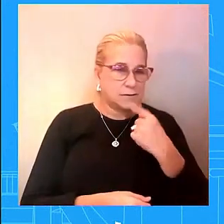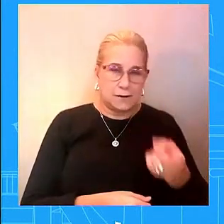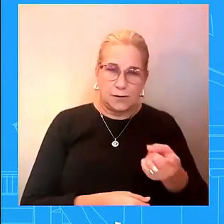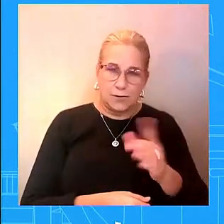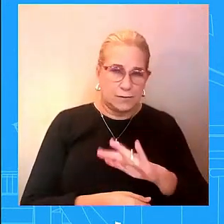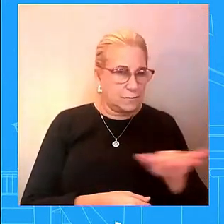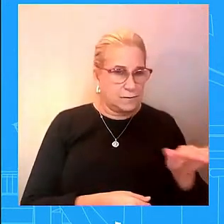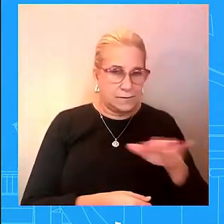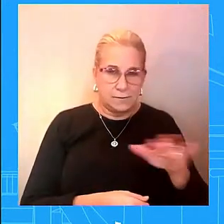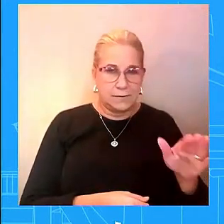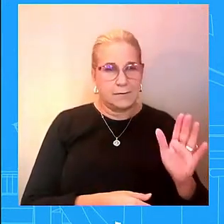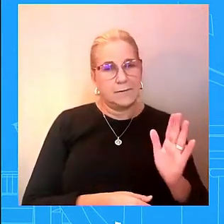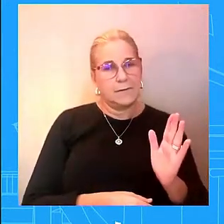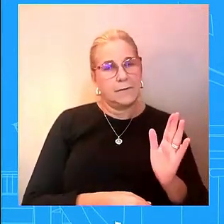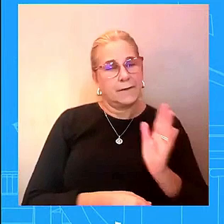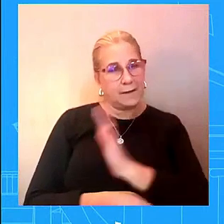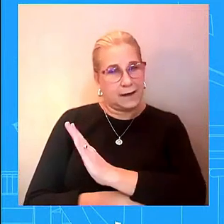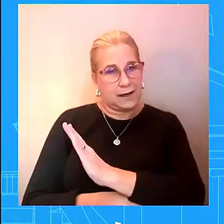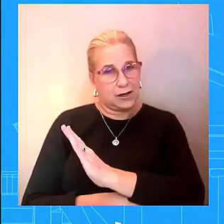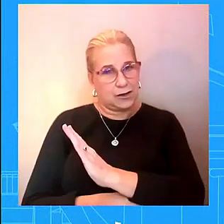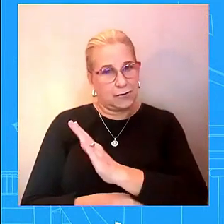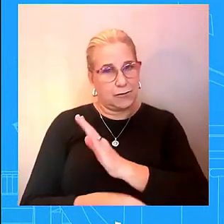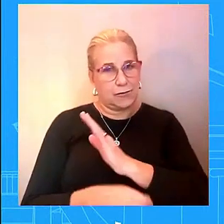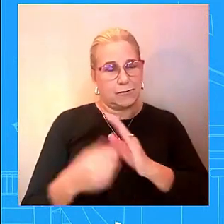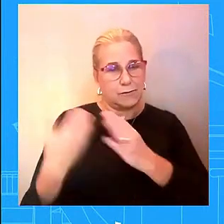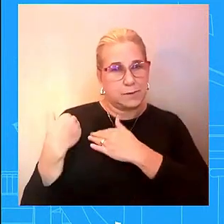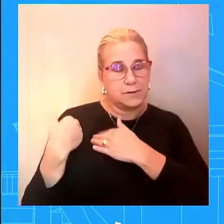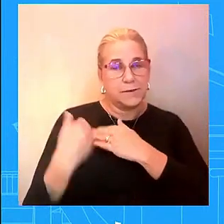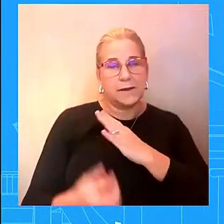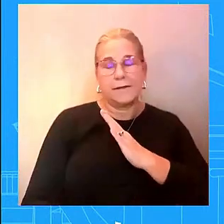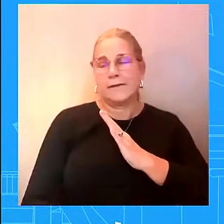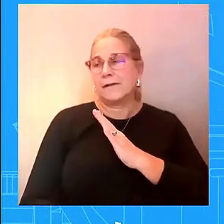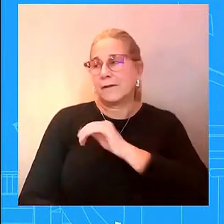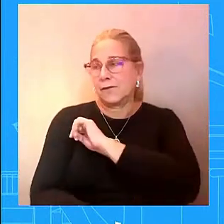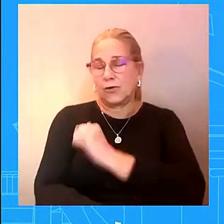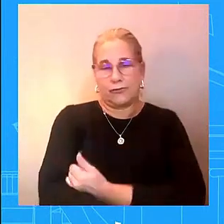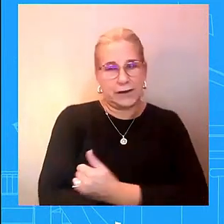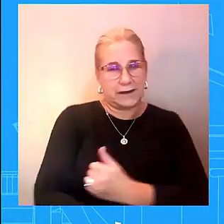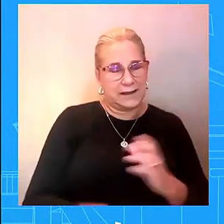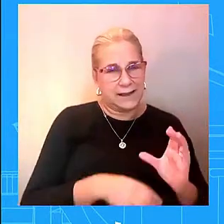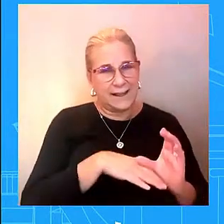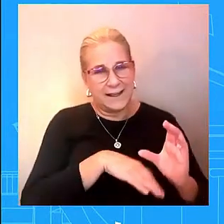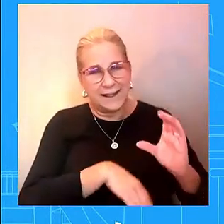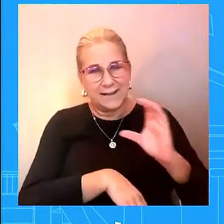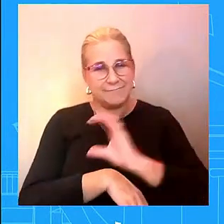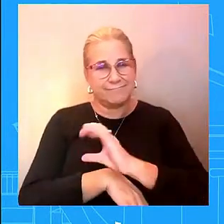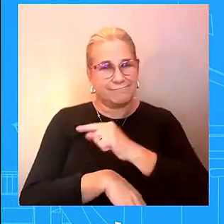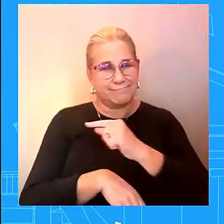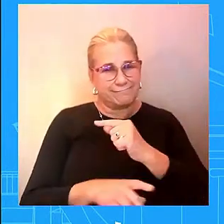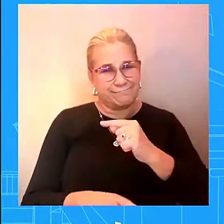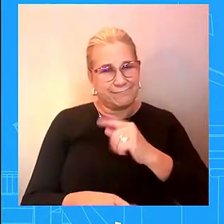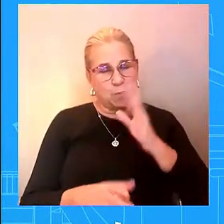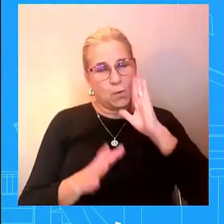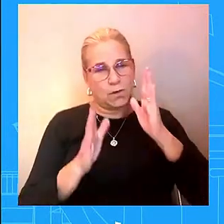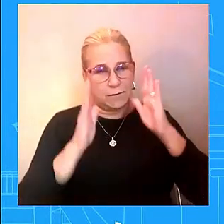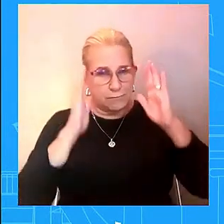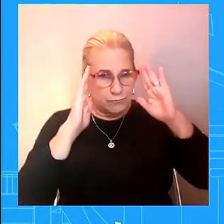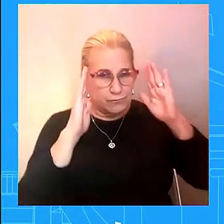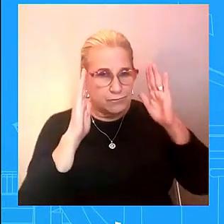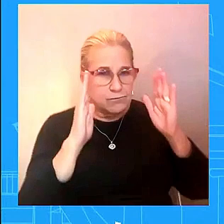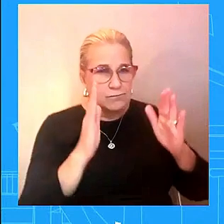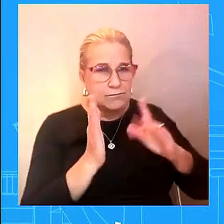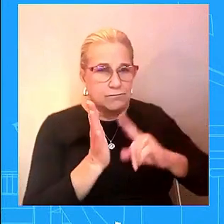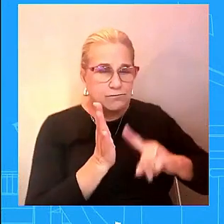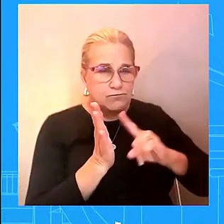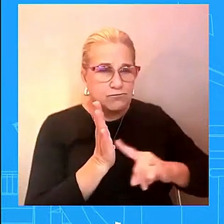authorities we're looking into it are we concerned yes are we very concerned yes we're very concerned uh and so the appropriate authorities are looking